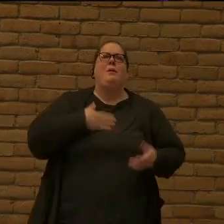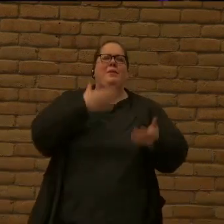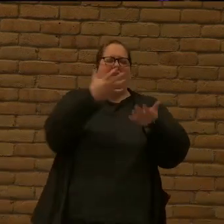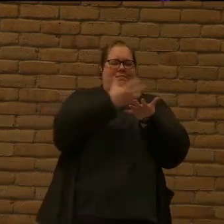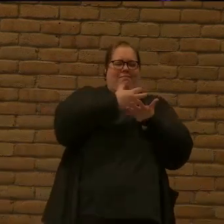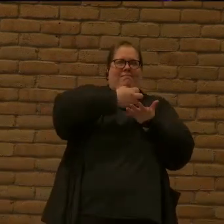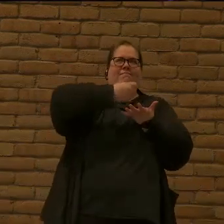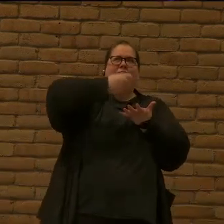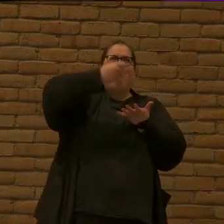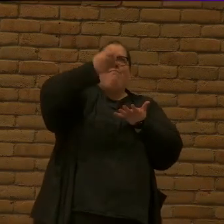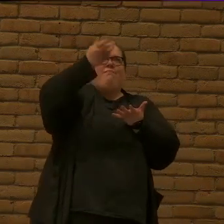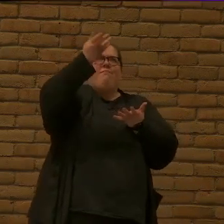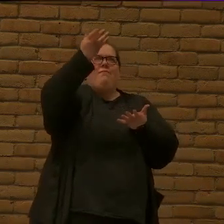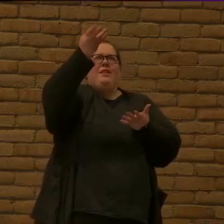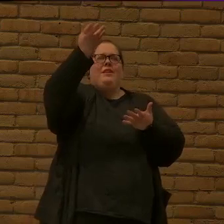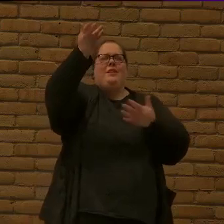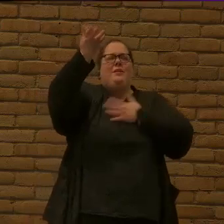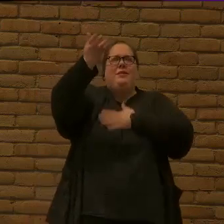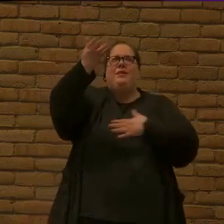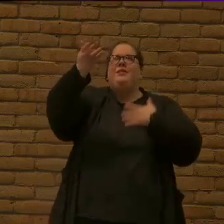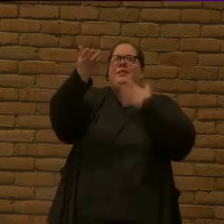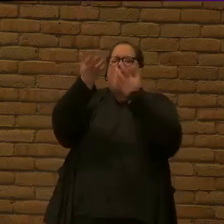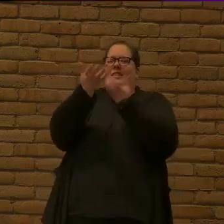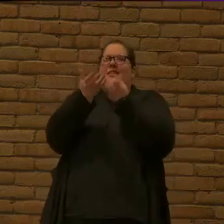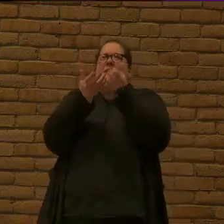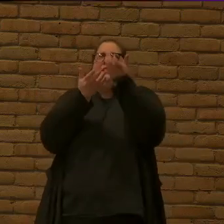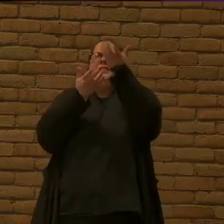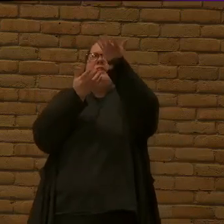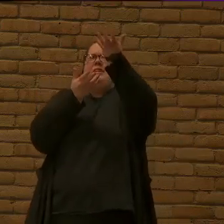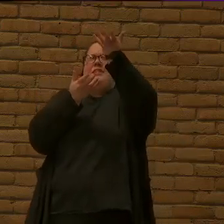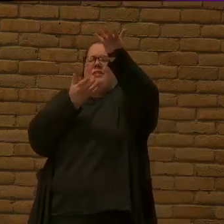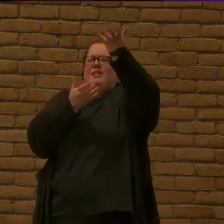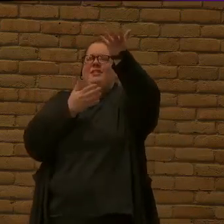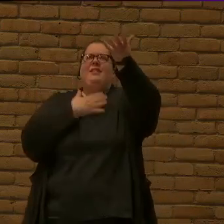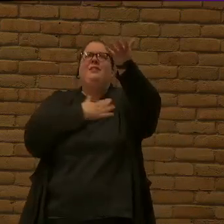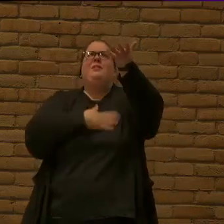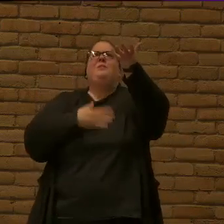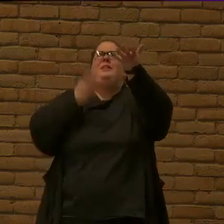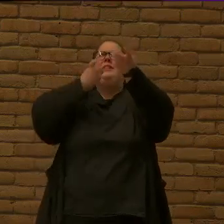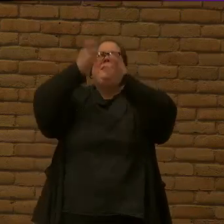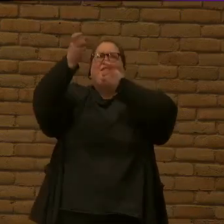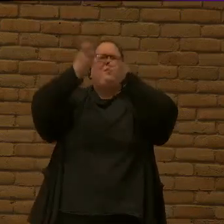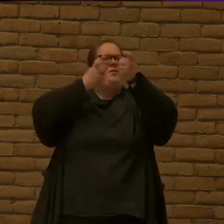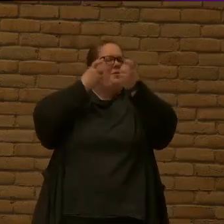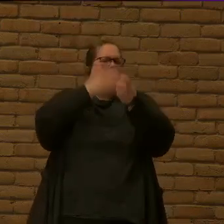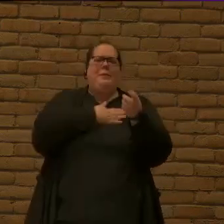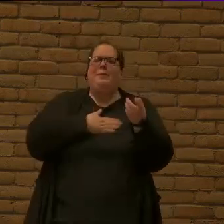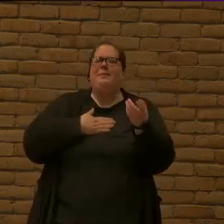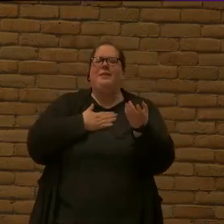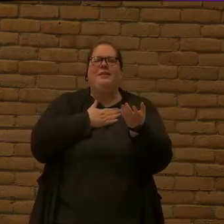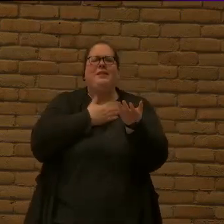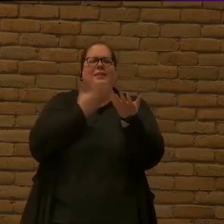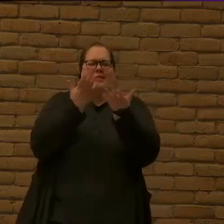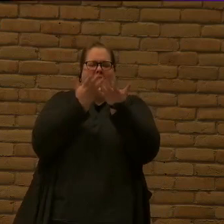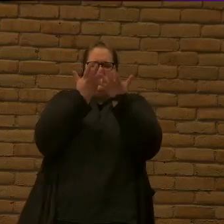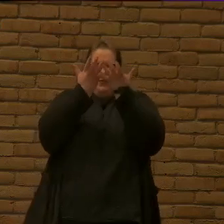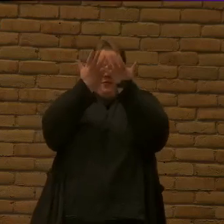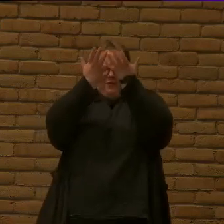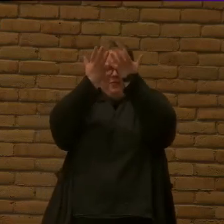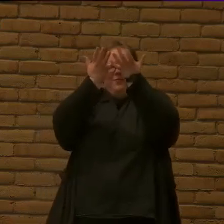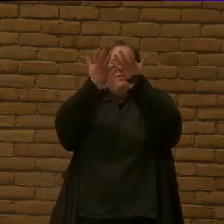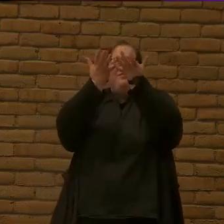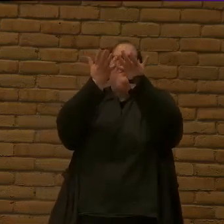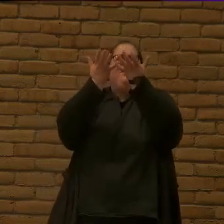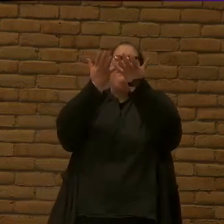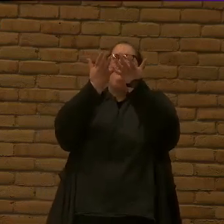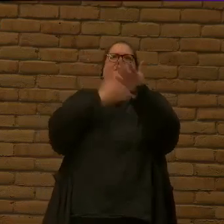out of my hands Take this out of my hands Take this out of my hands